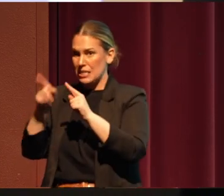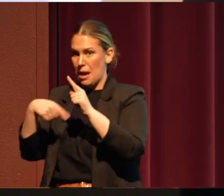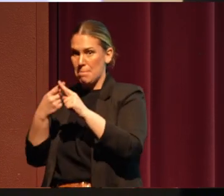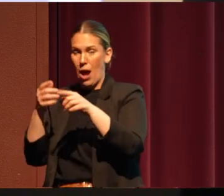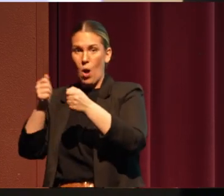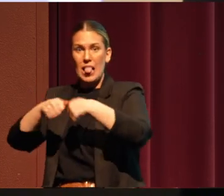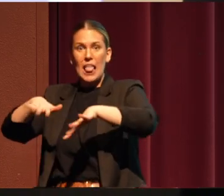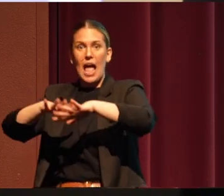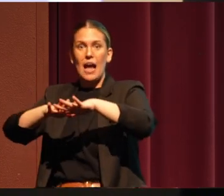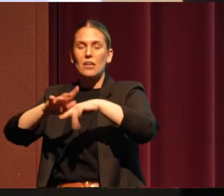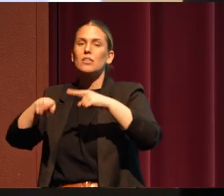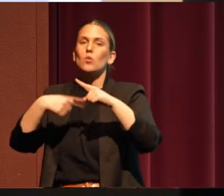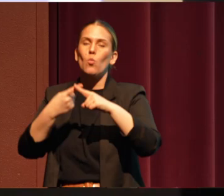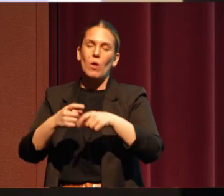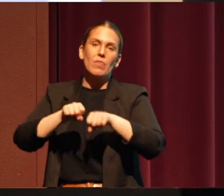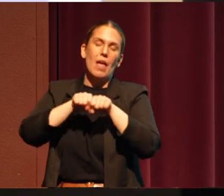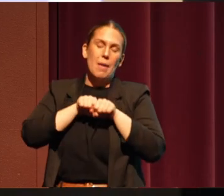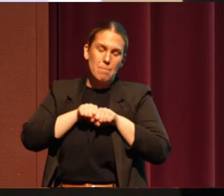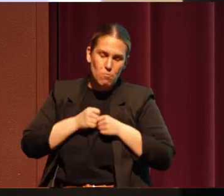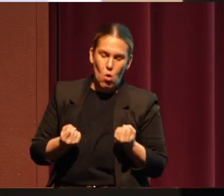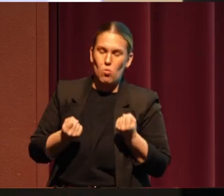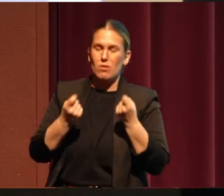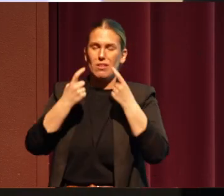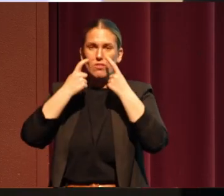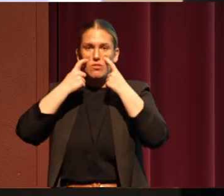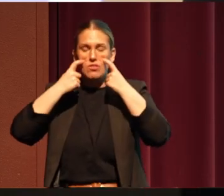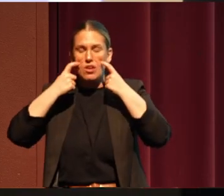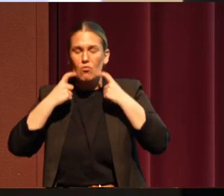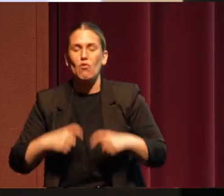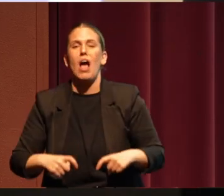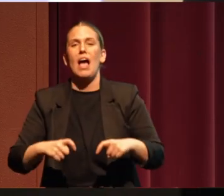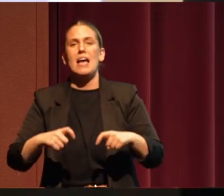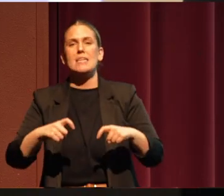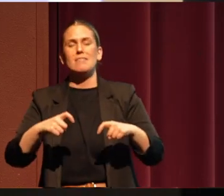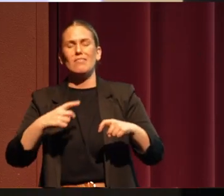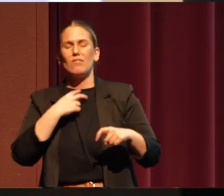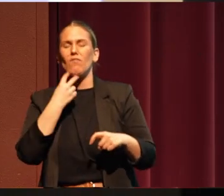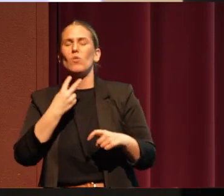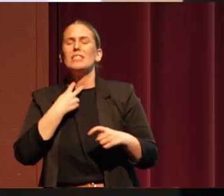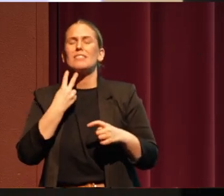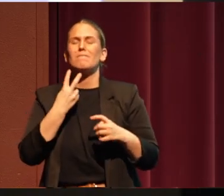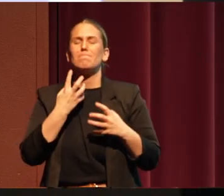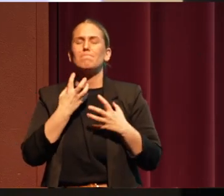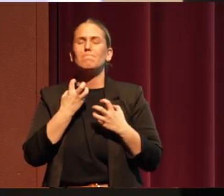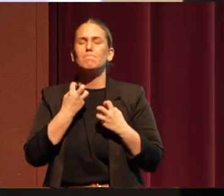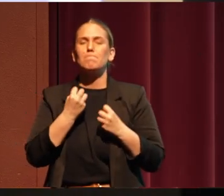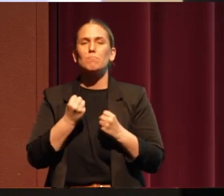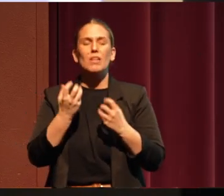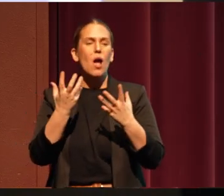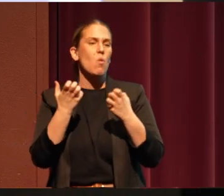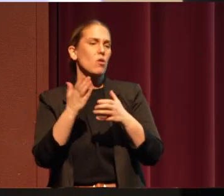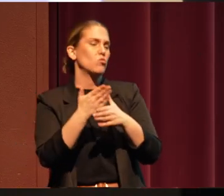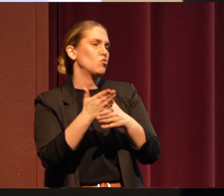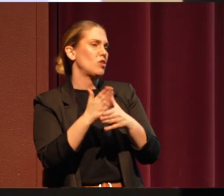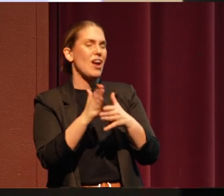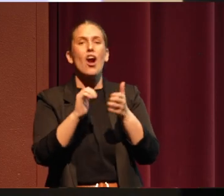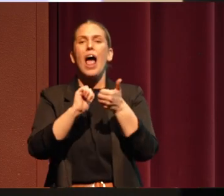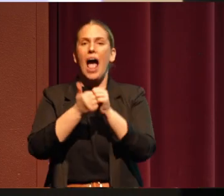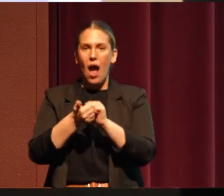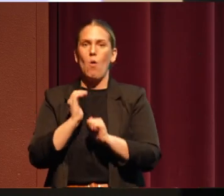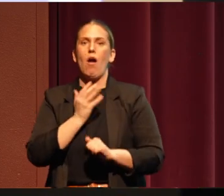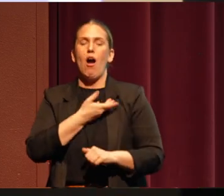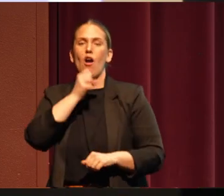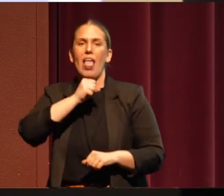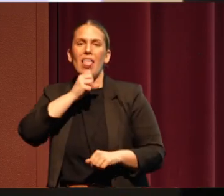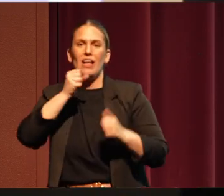broke. It's when they cried and their voices cracked. And so I want to share with you how my elders feel about this land,